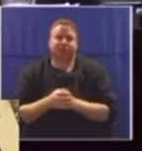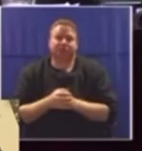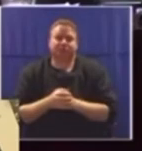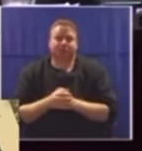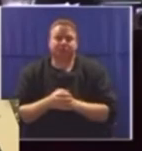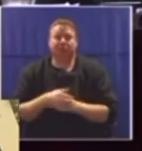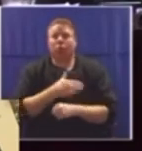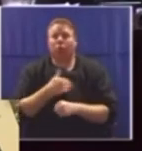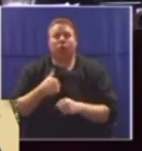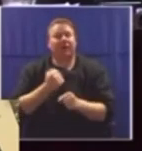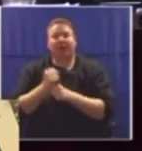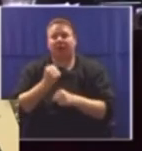Women should never be viewed as proxies.